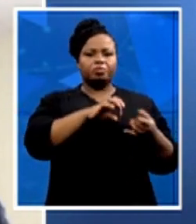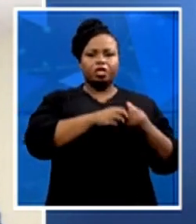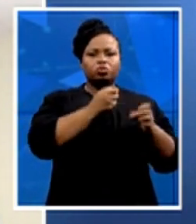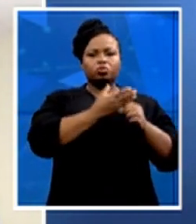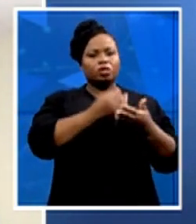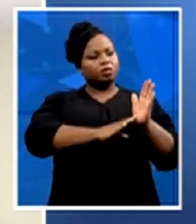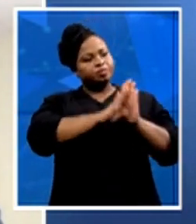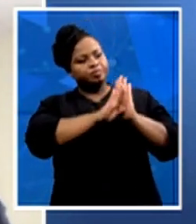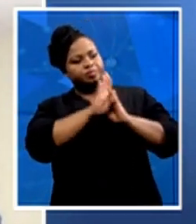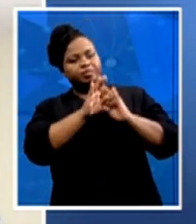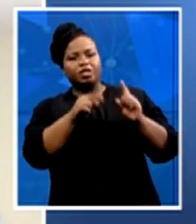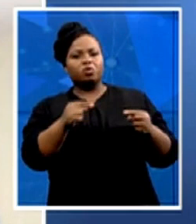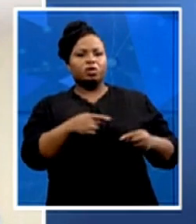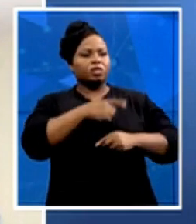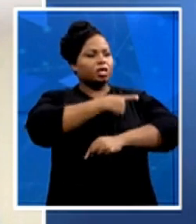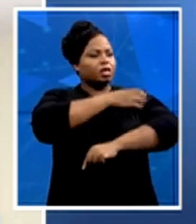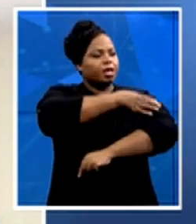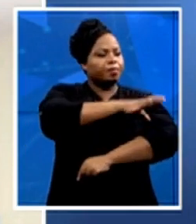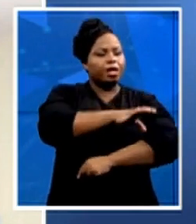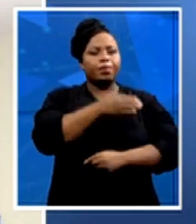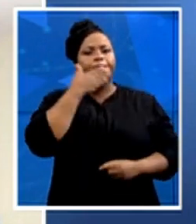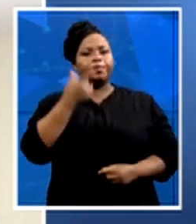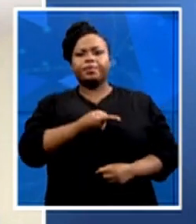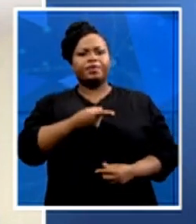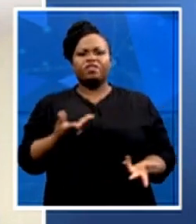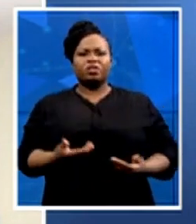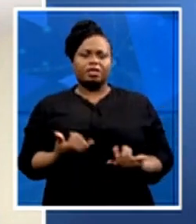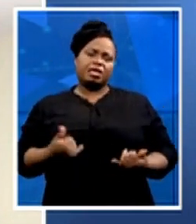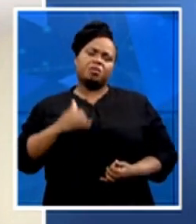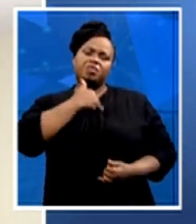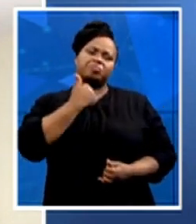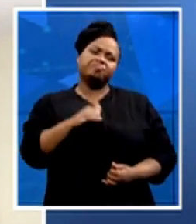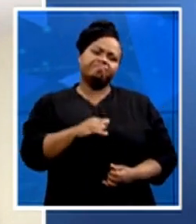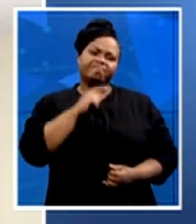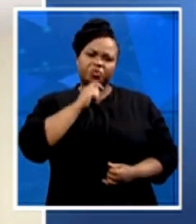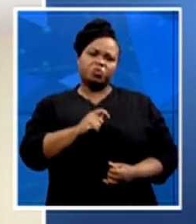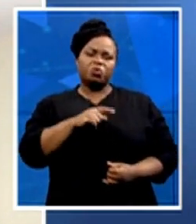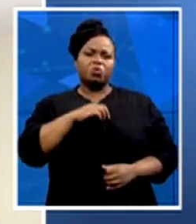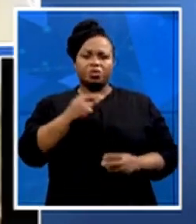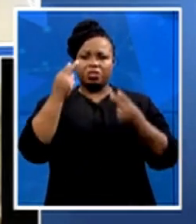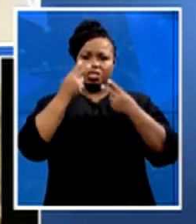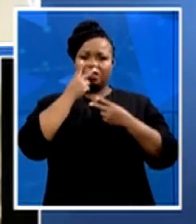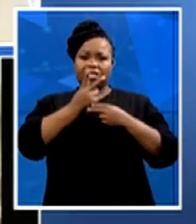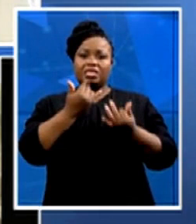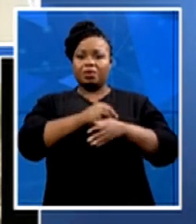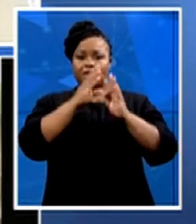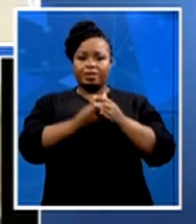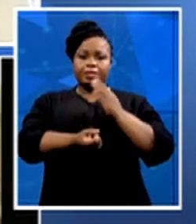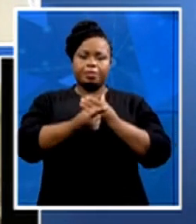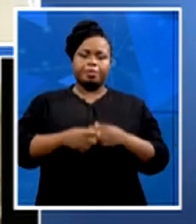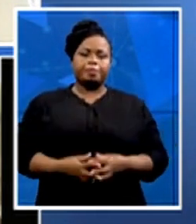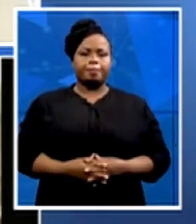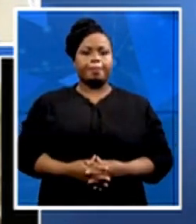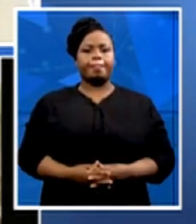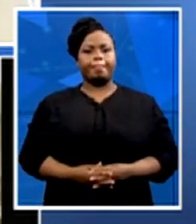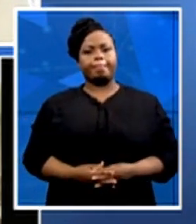uplift young people in our country. So it's quite a painful sight that we are observing as the IFP duplicate. I'm going to ask all of you